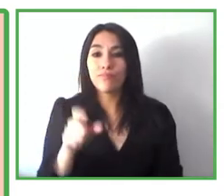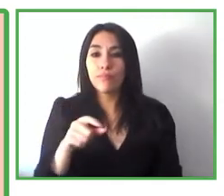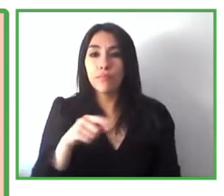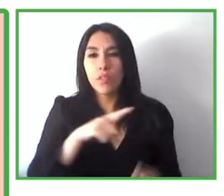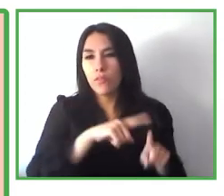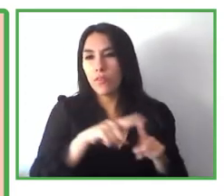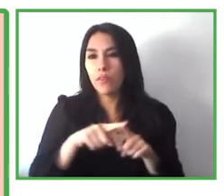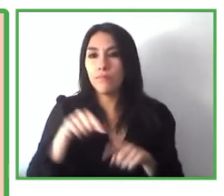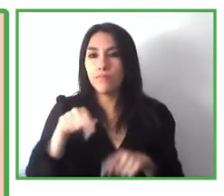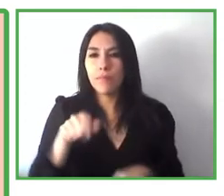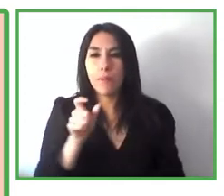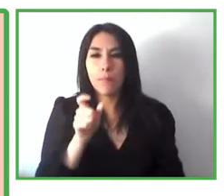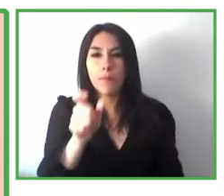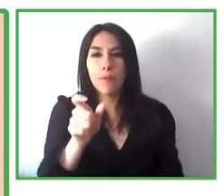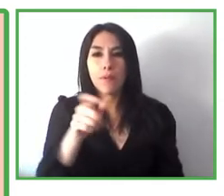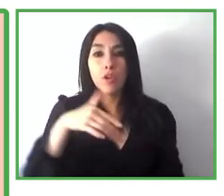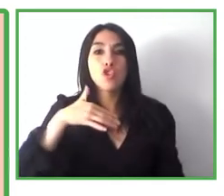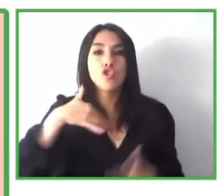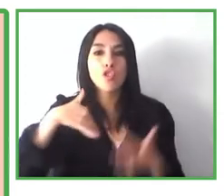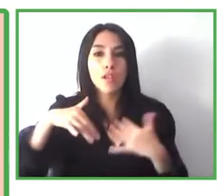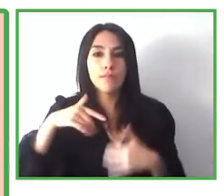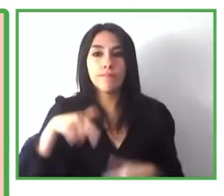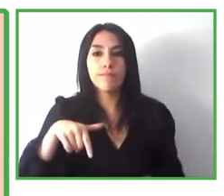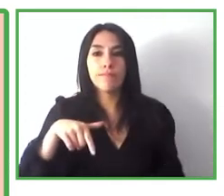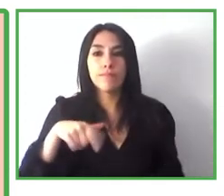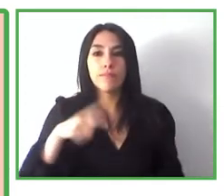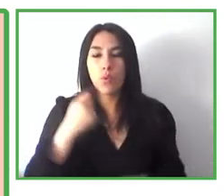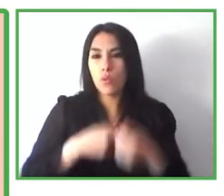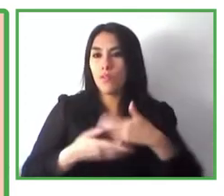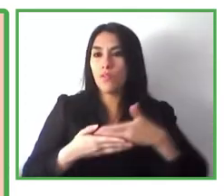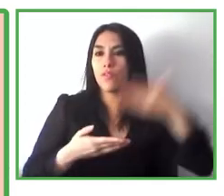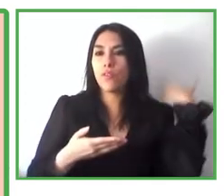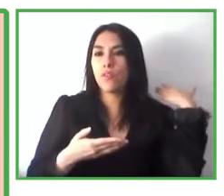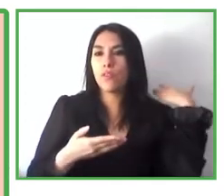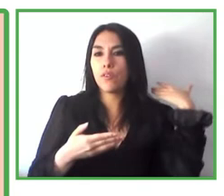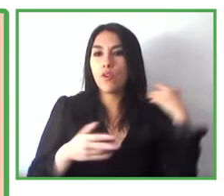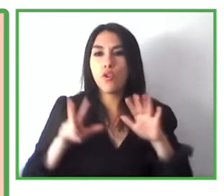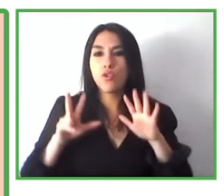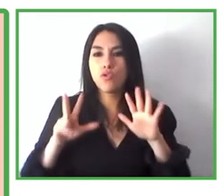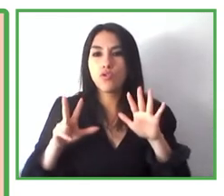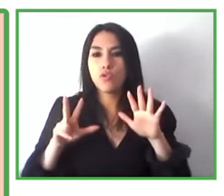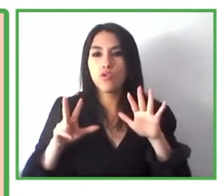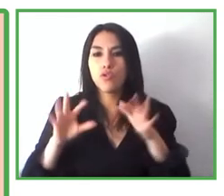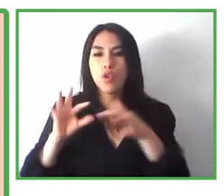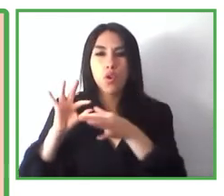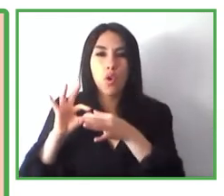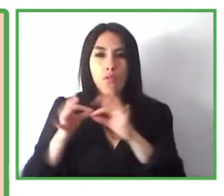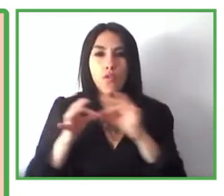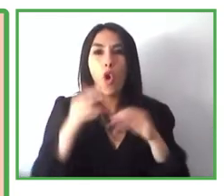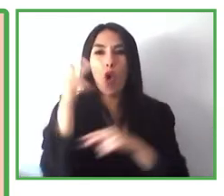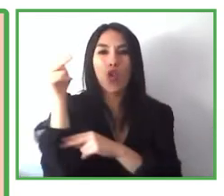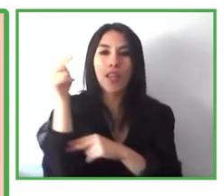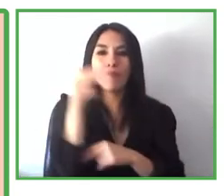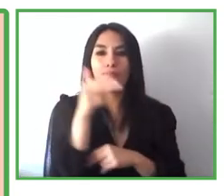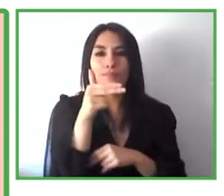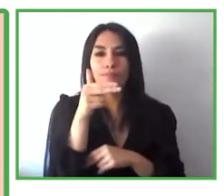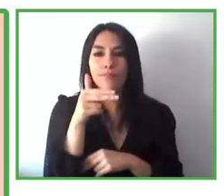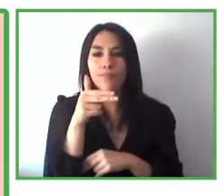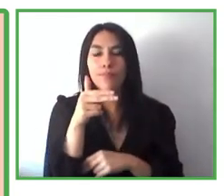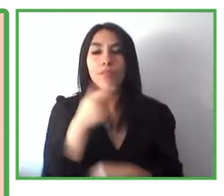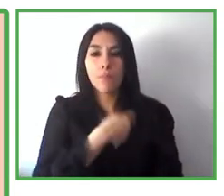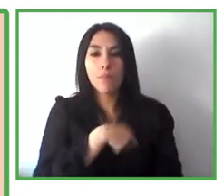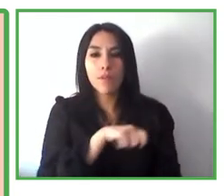are part of our concept rooms. We have had eight hotel teams that are very important at the national and